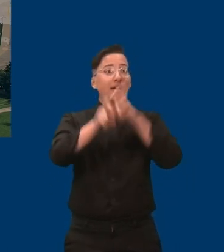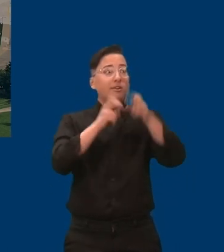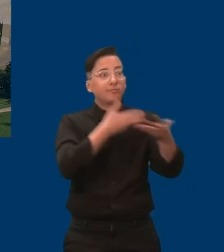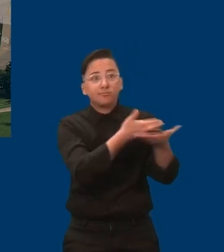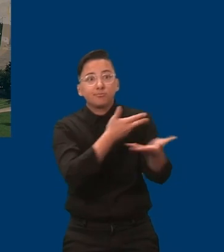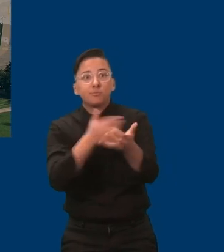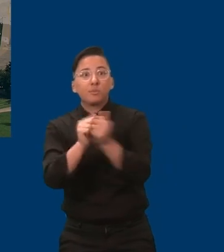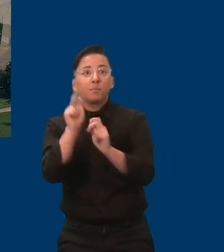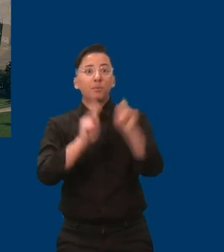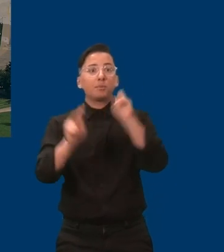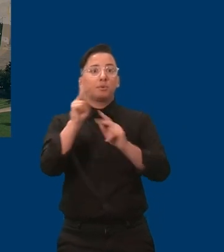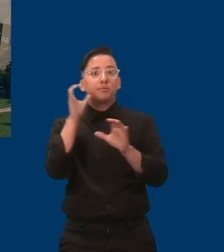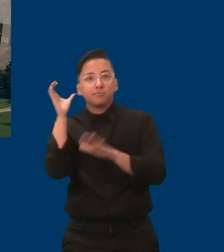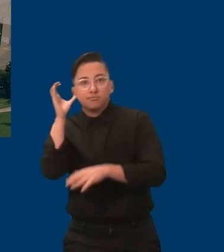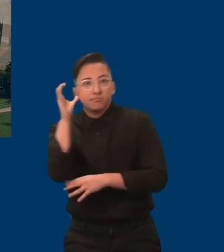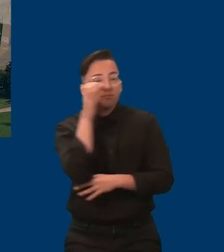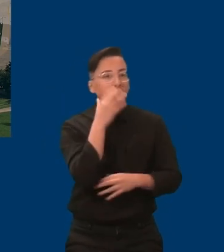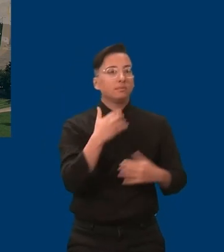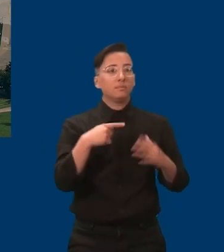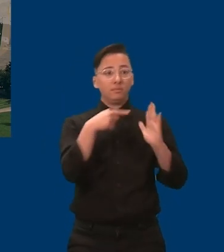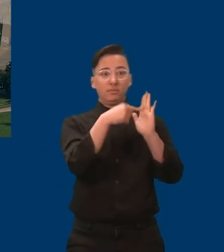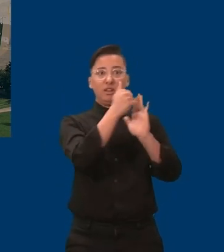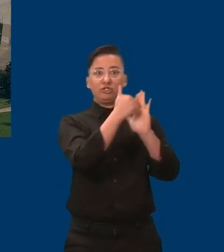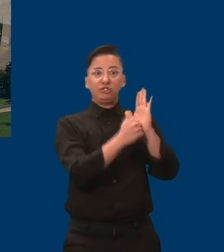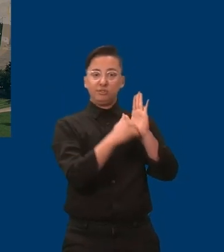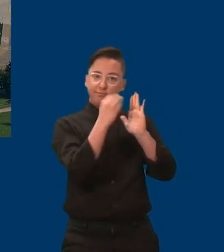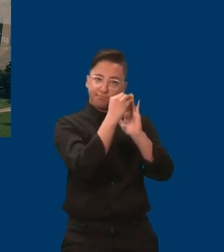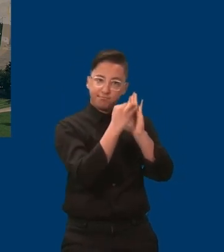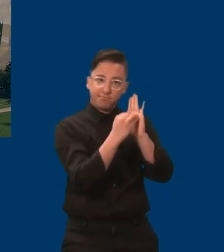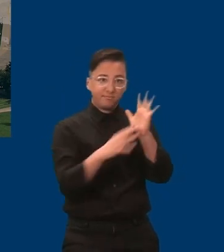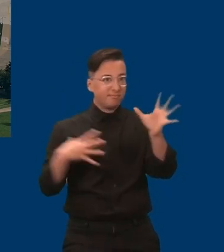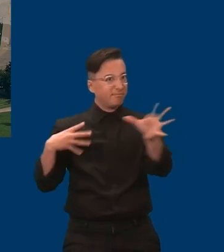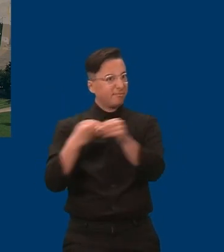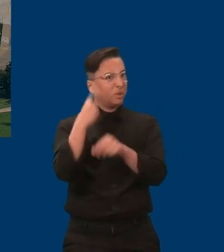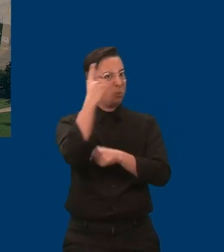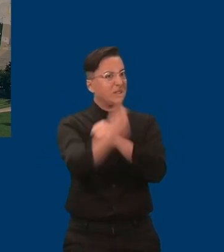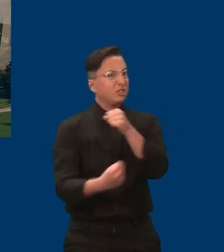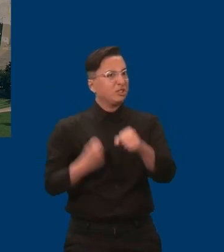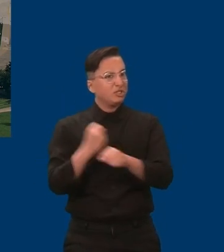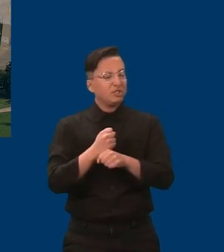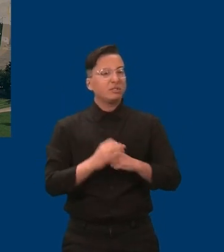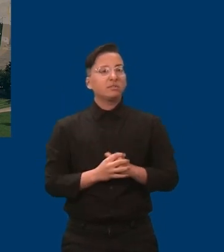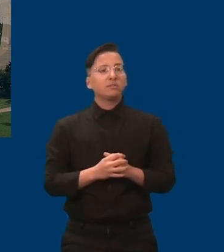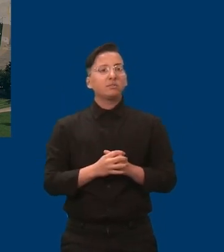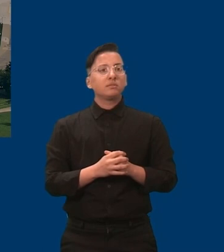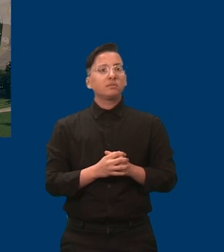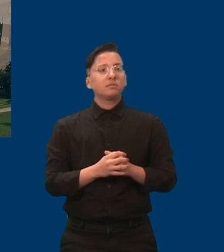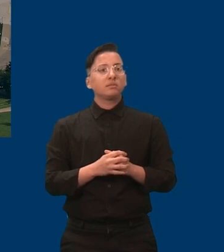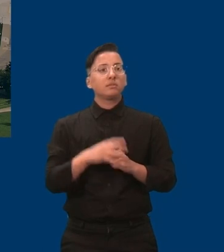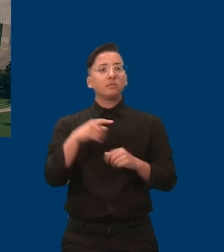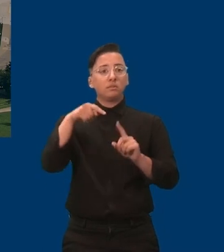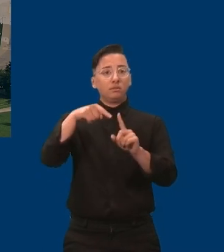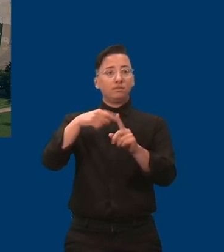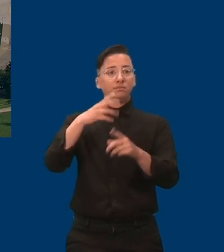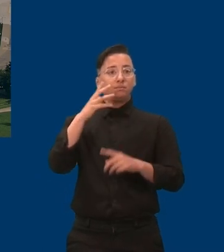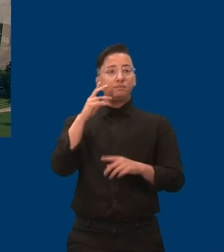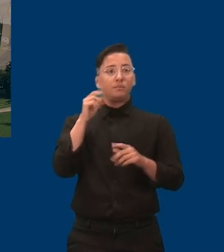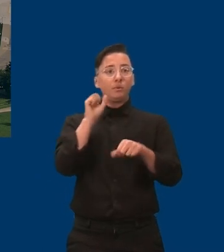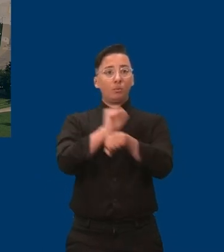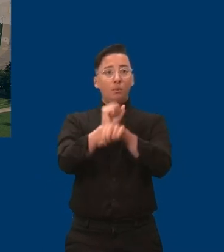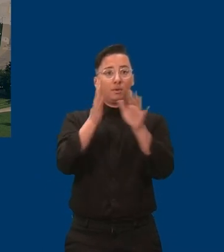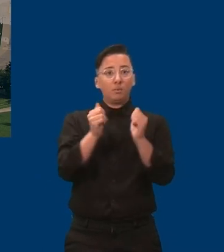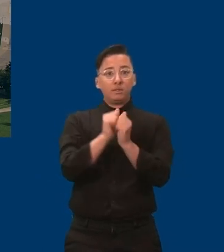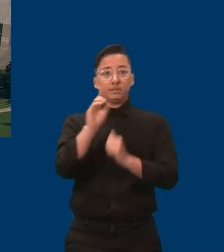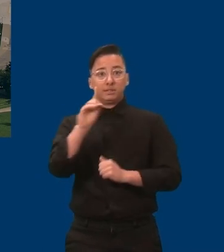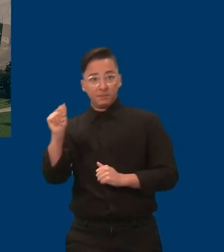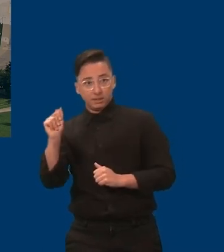Some of the legislative agenda items, like the employment and retention of employees with disabilities package, are a culmination